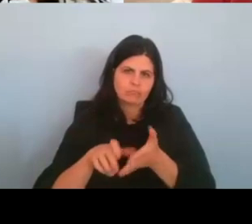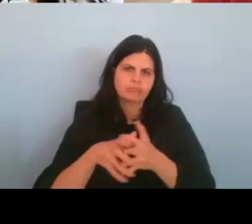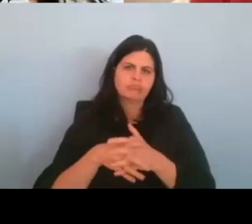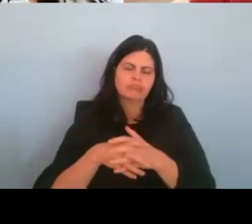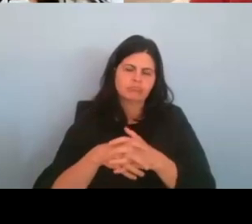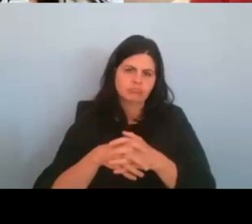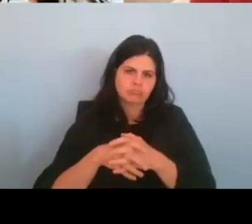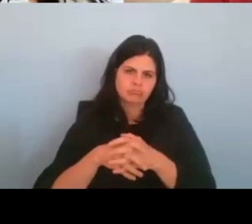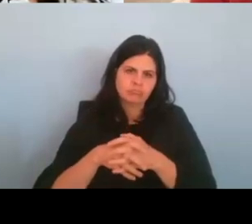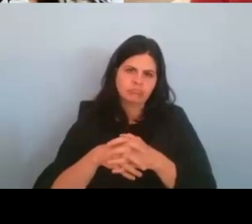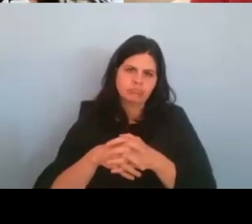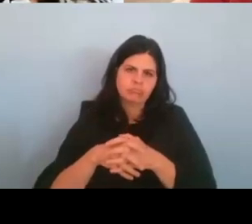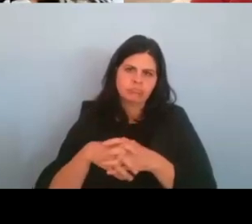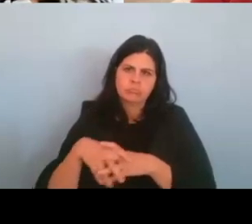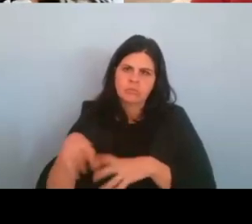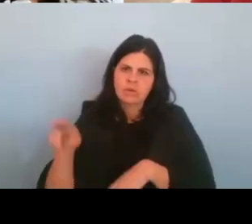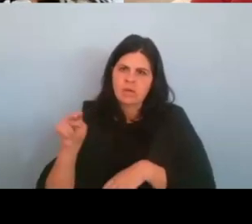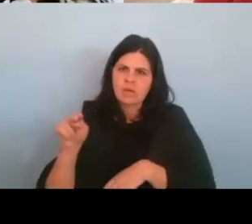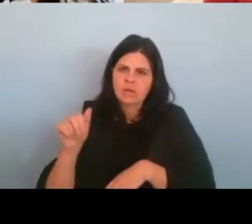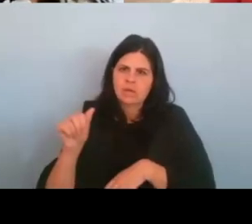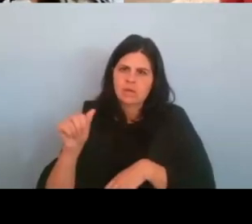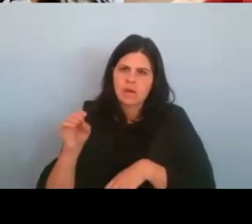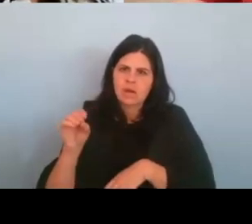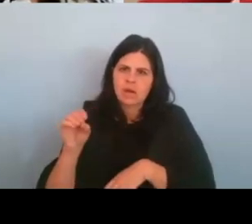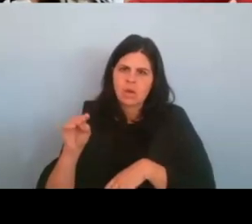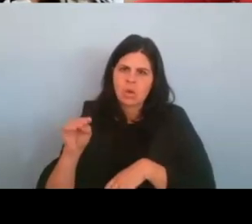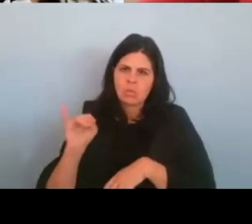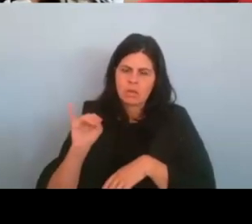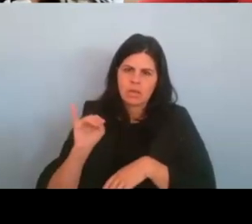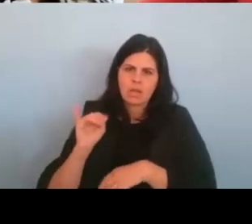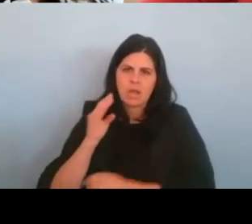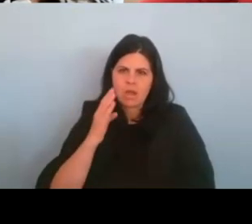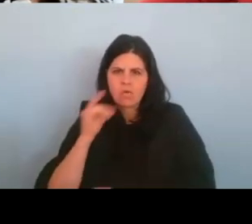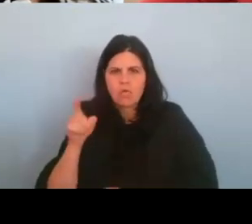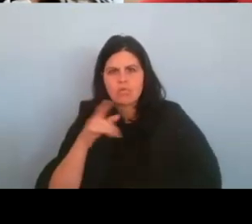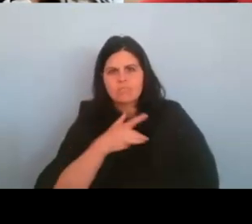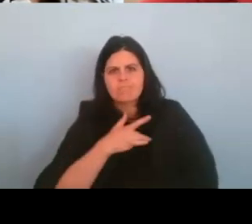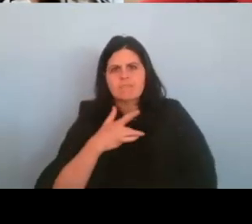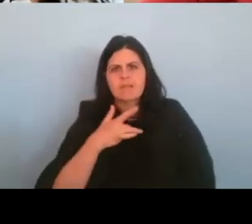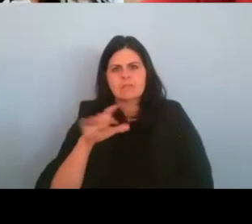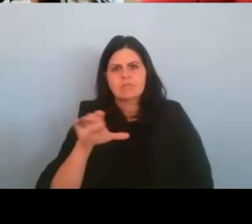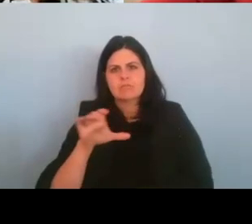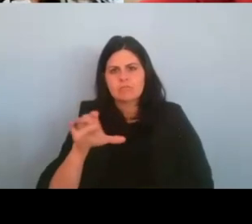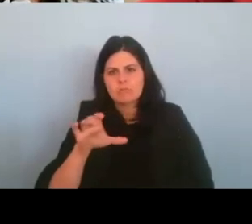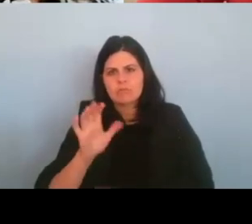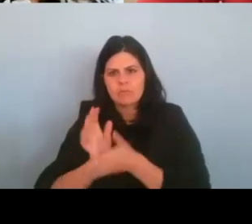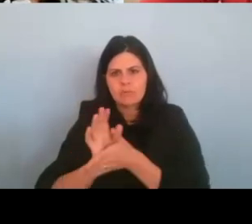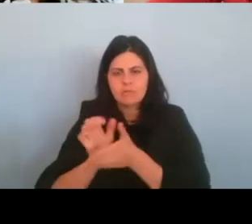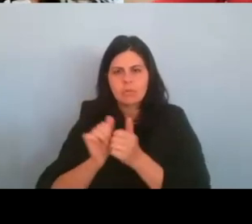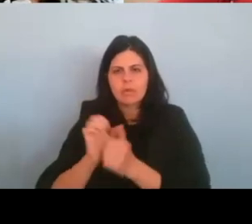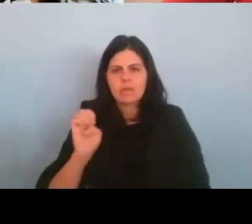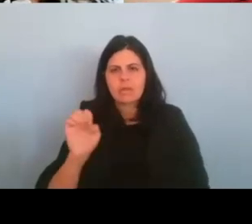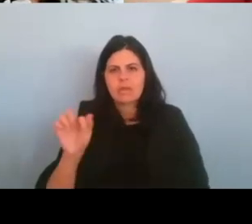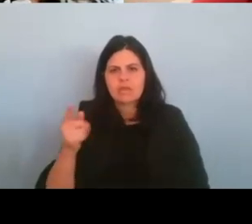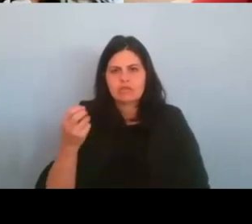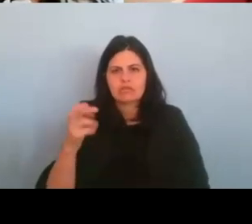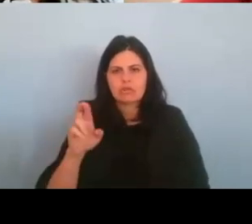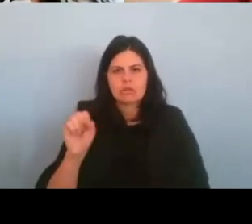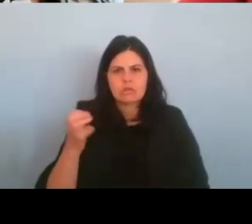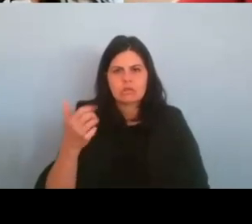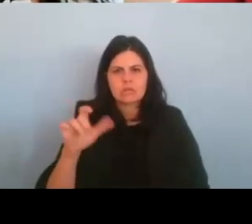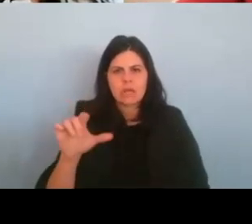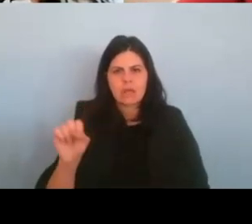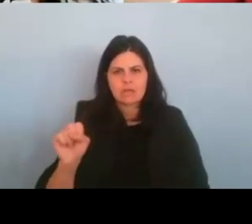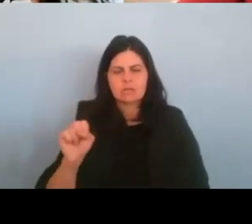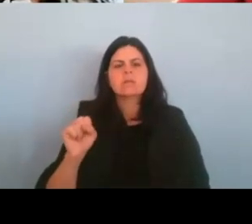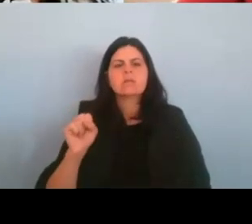And, uh, Naomi, I know, um, you typically do films with Easter Seals Disability Film Challenge. Um, so Naomi and